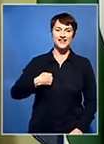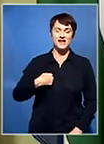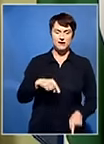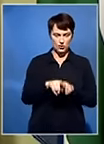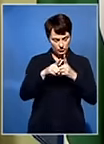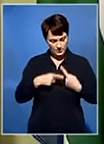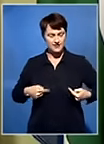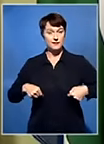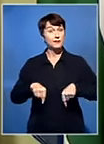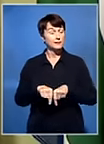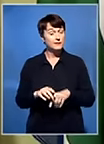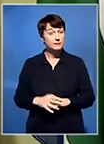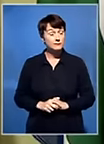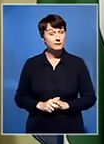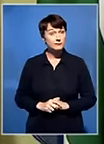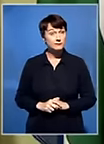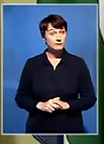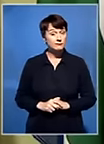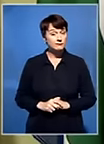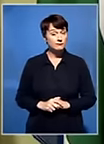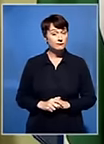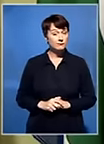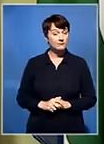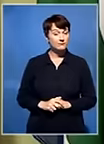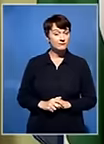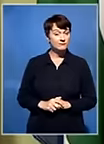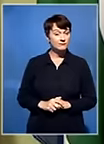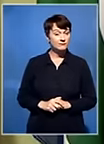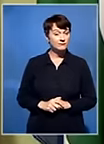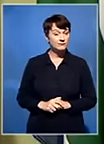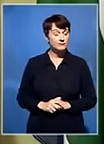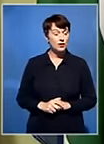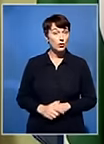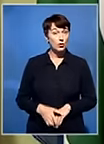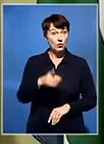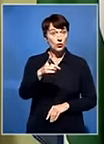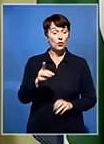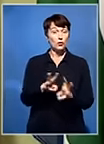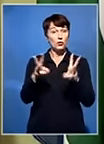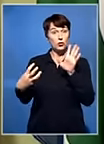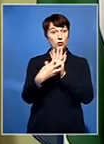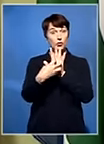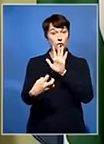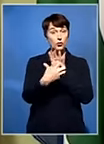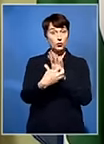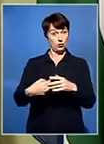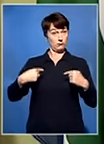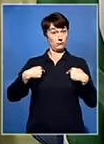and for the publicity you have given me.